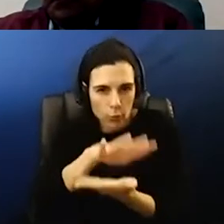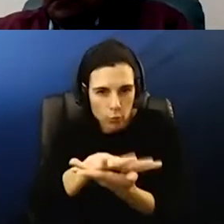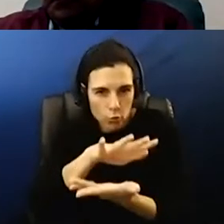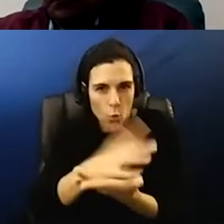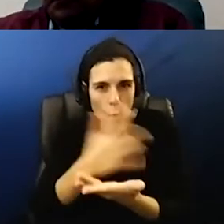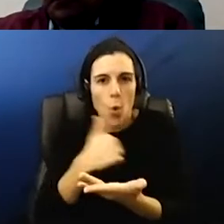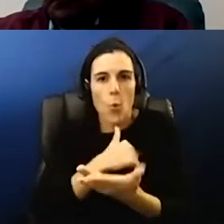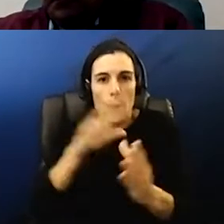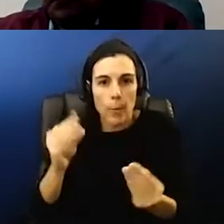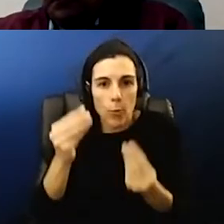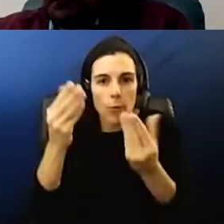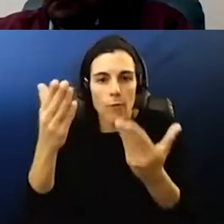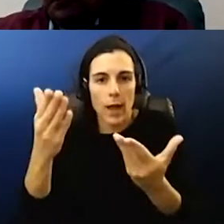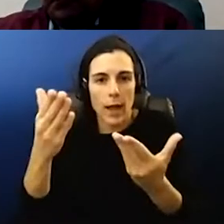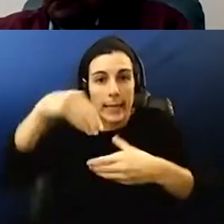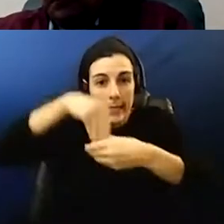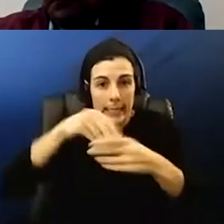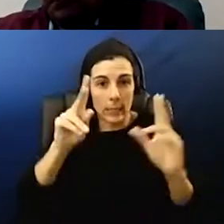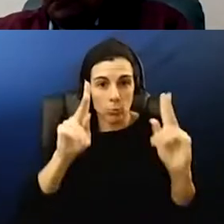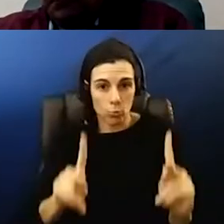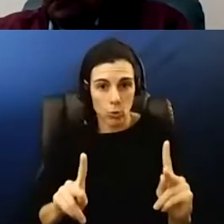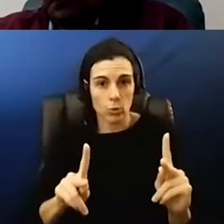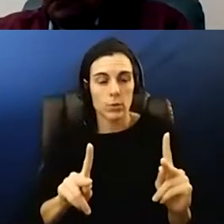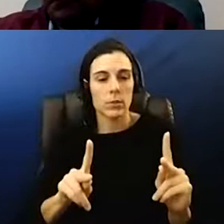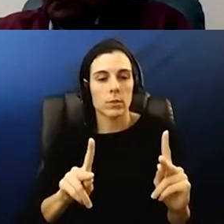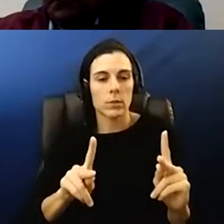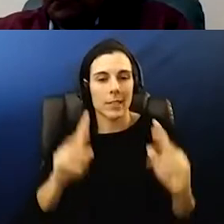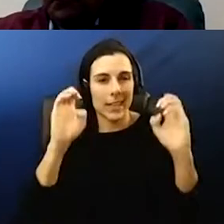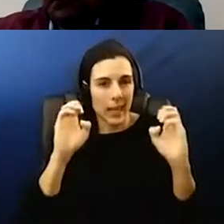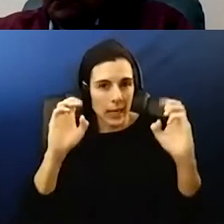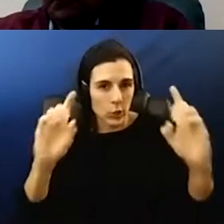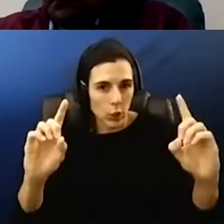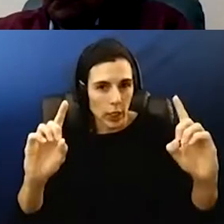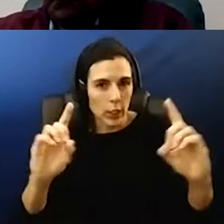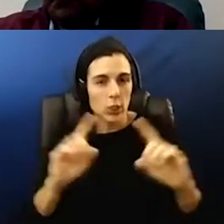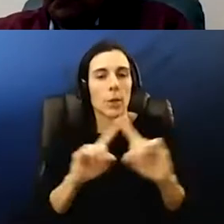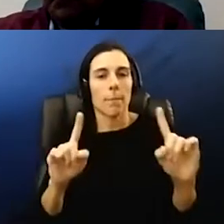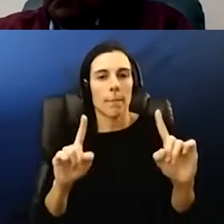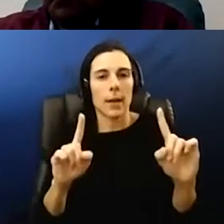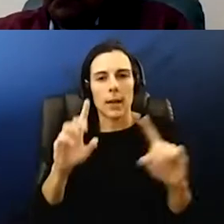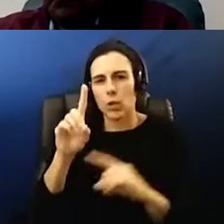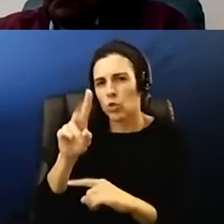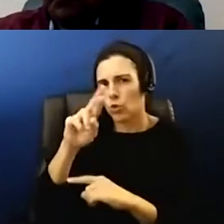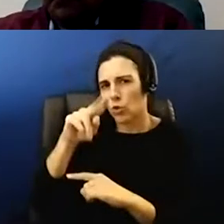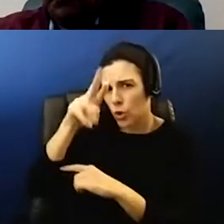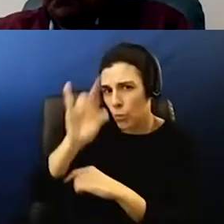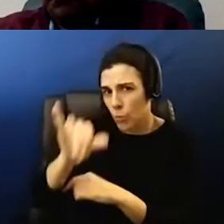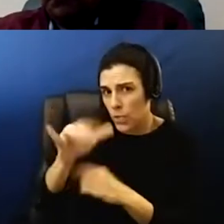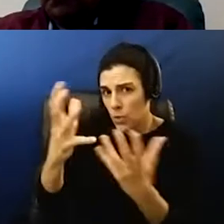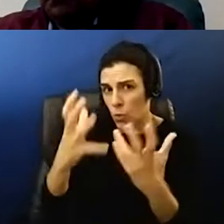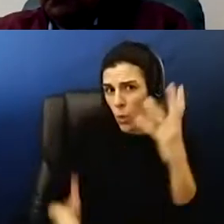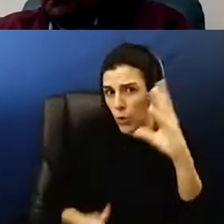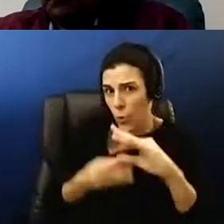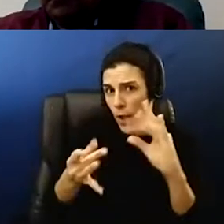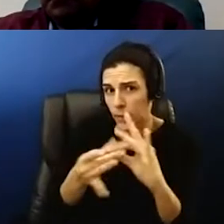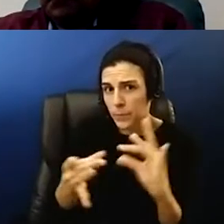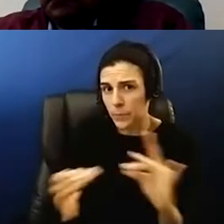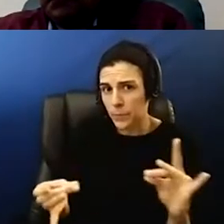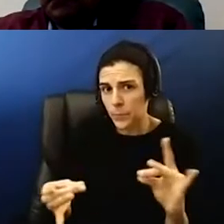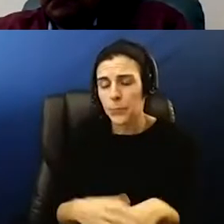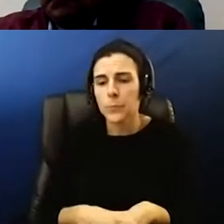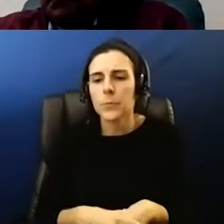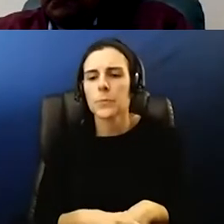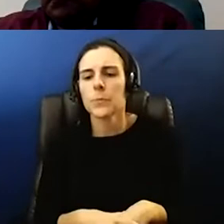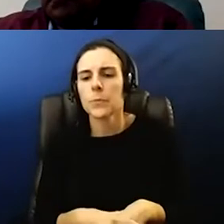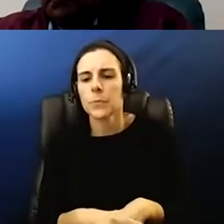provide in person uh in person education but uh dr presley do you want to add anything to that yeah so i